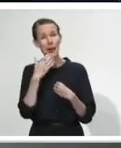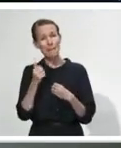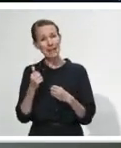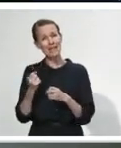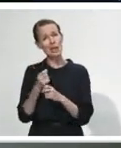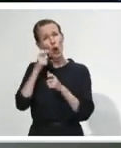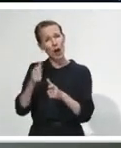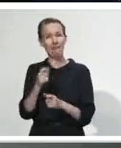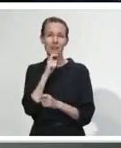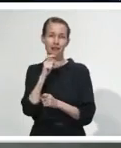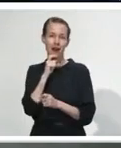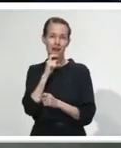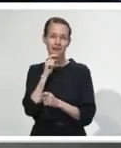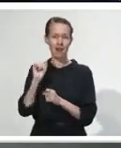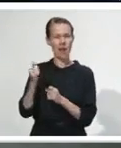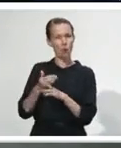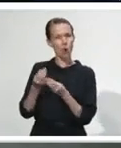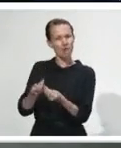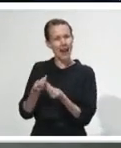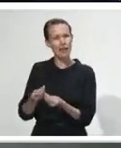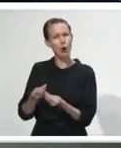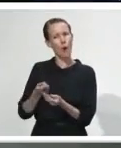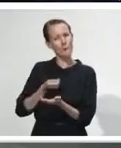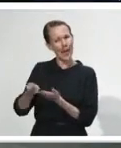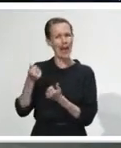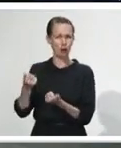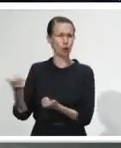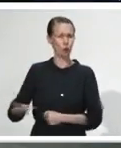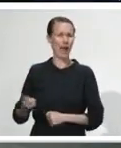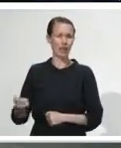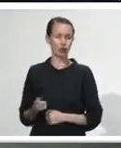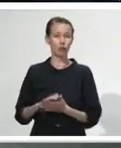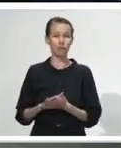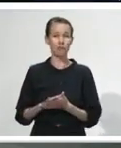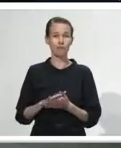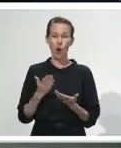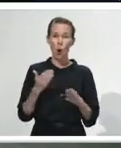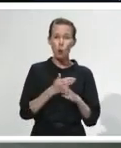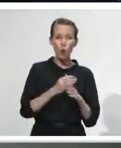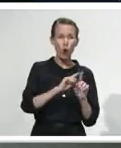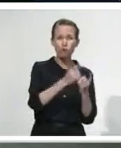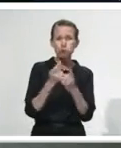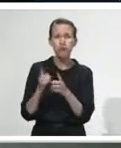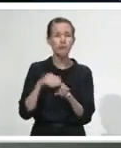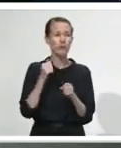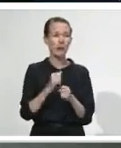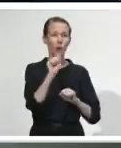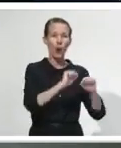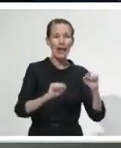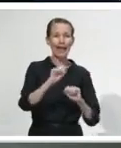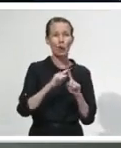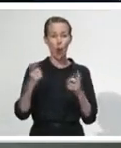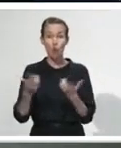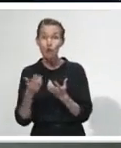importance of people who are working on our front line, whether they are cleaners, whether they collect waste, or whether they're working at a supermarket.